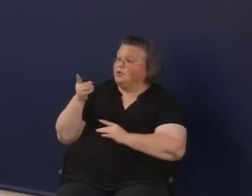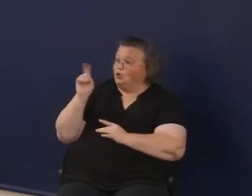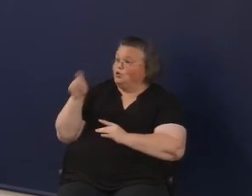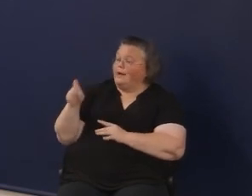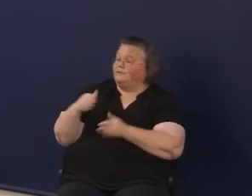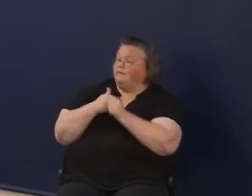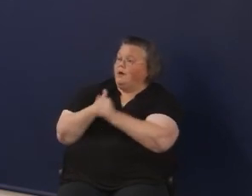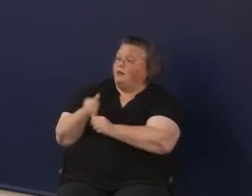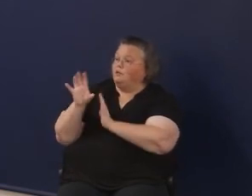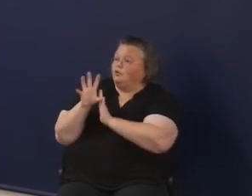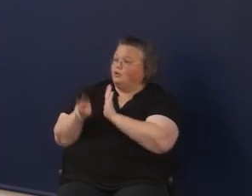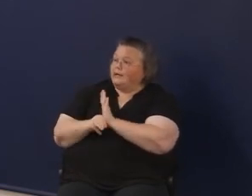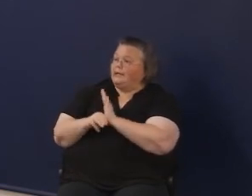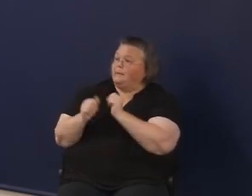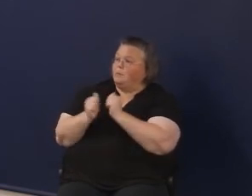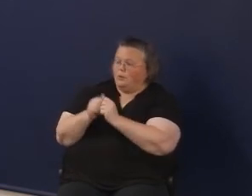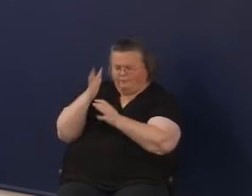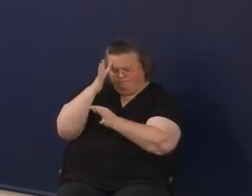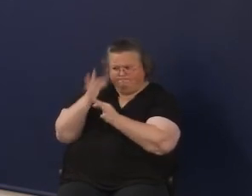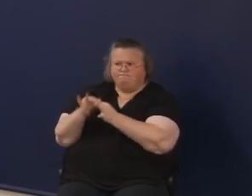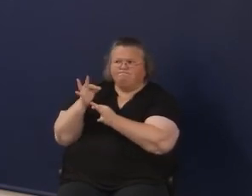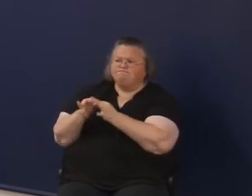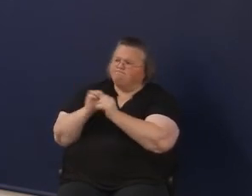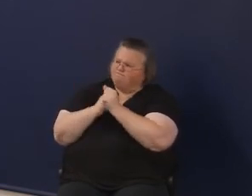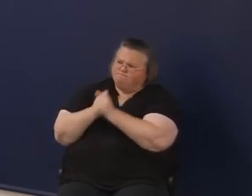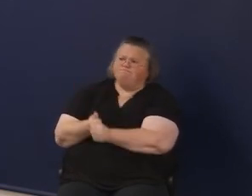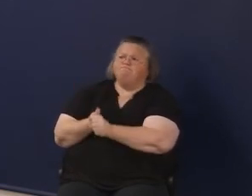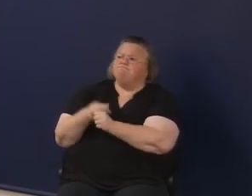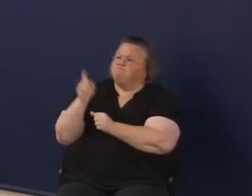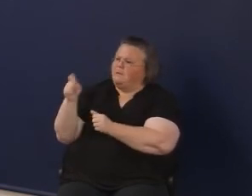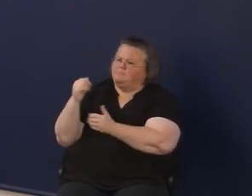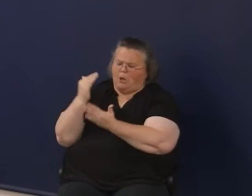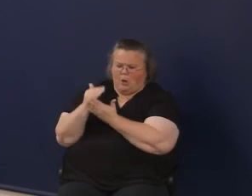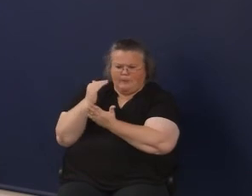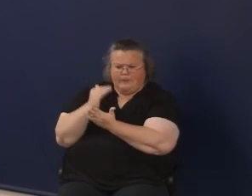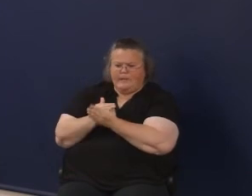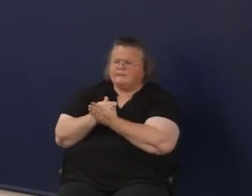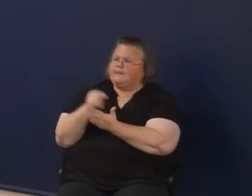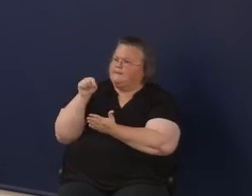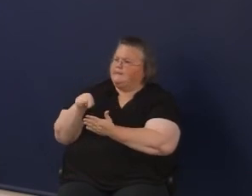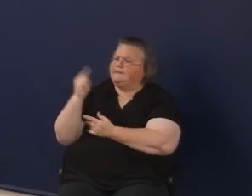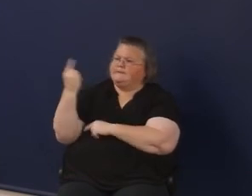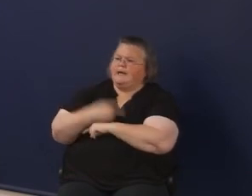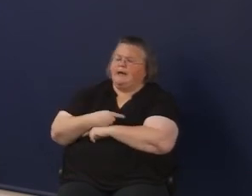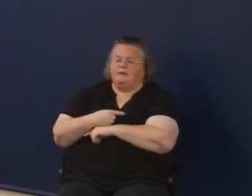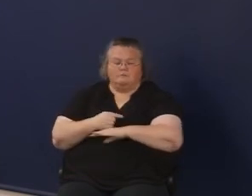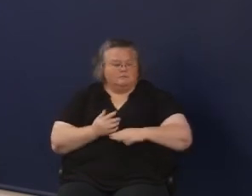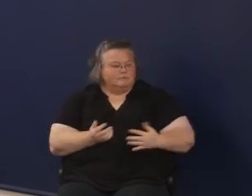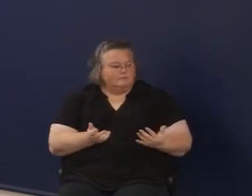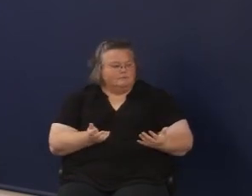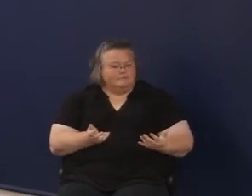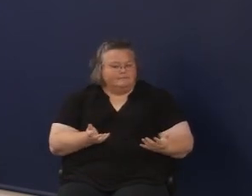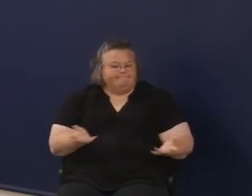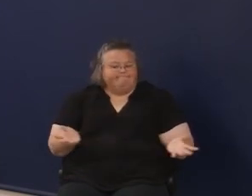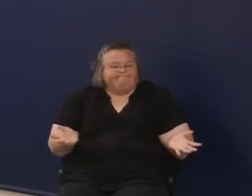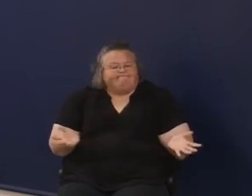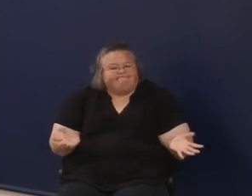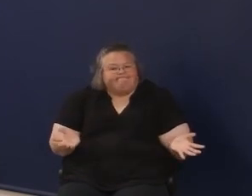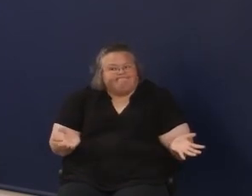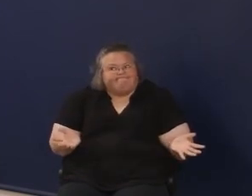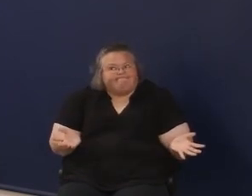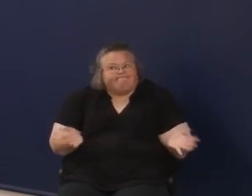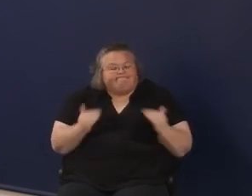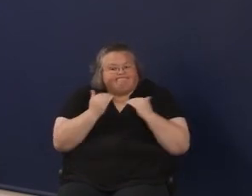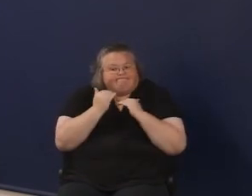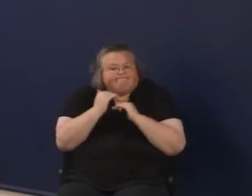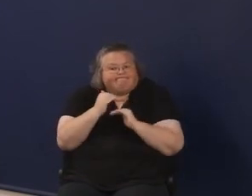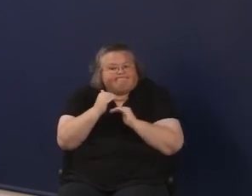a curriculum with fidelity and that they need to be on a certain lesson on a certain day. You know, those are the kinds of things